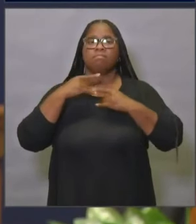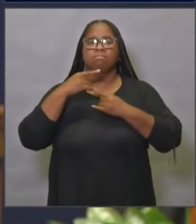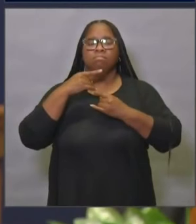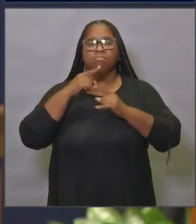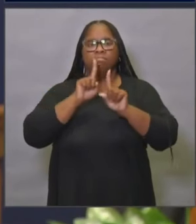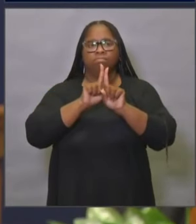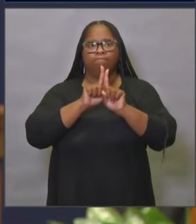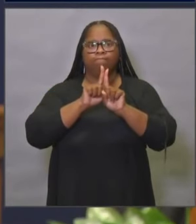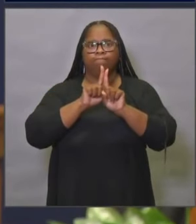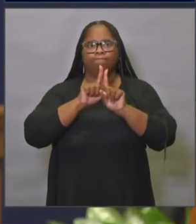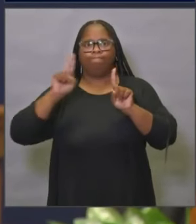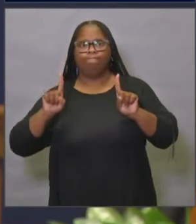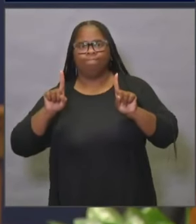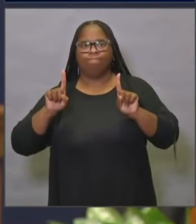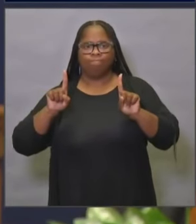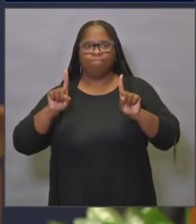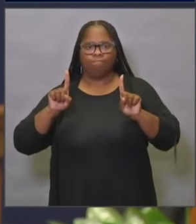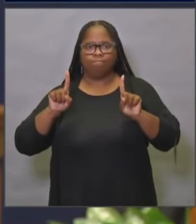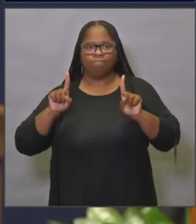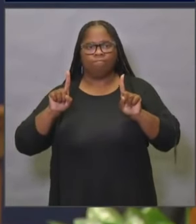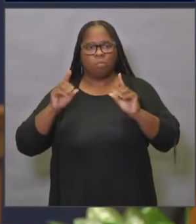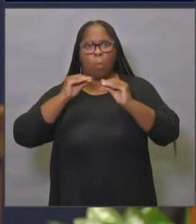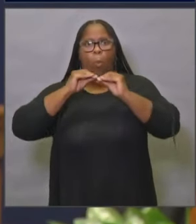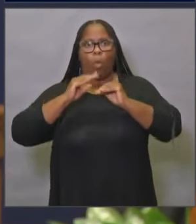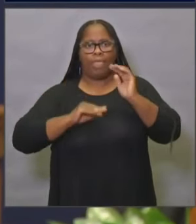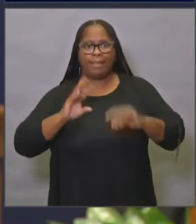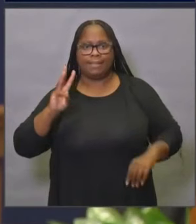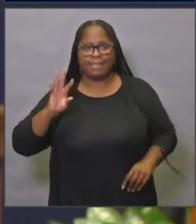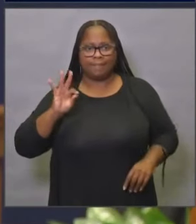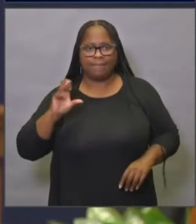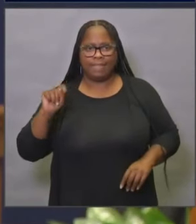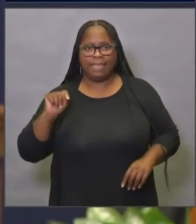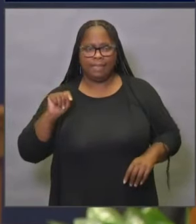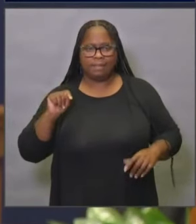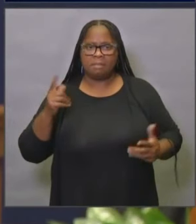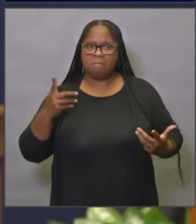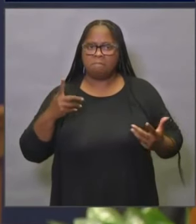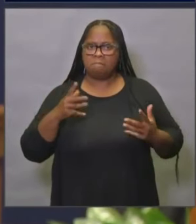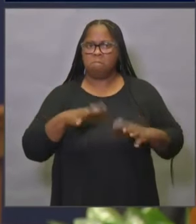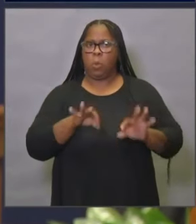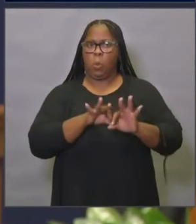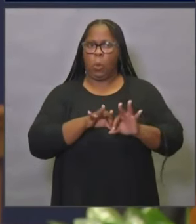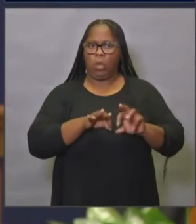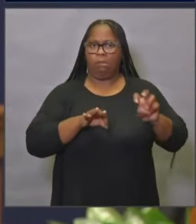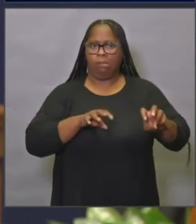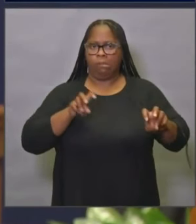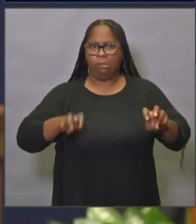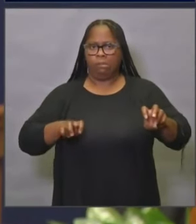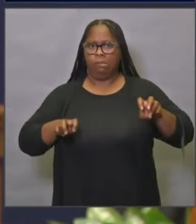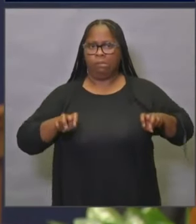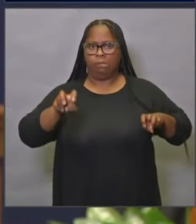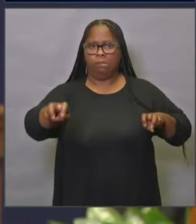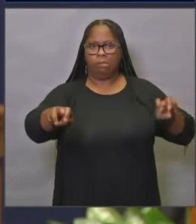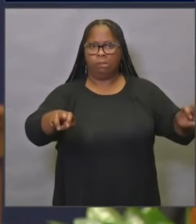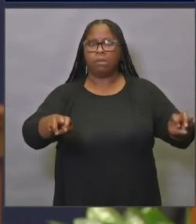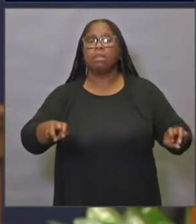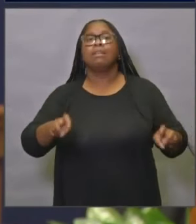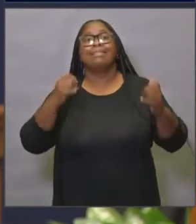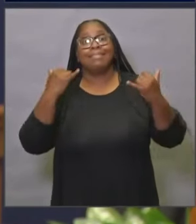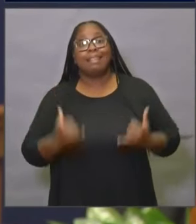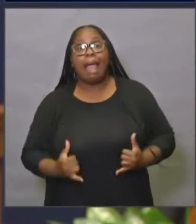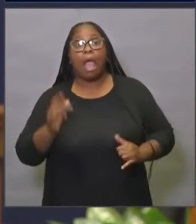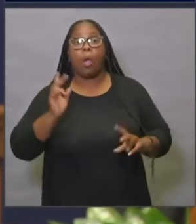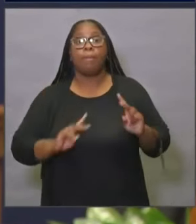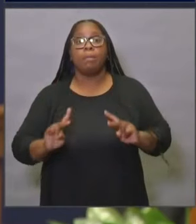you know, more than six feet. And so I think as we are seeing this and as more people are getting used to these measures being in place,